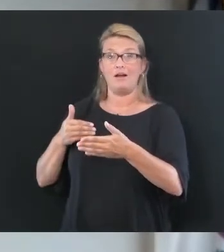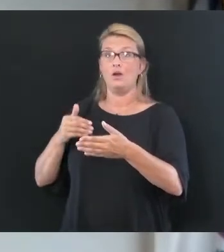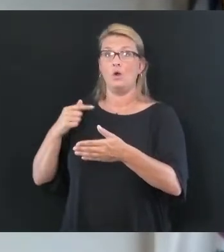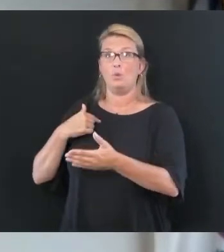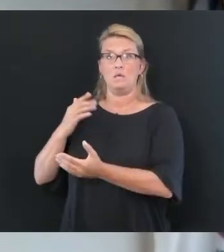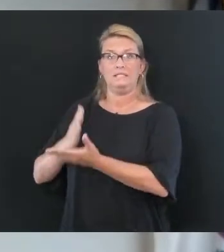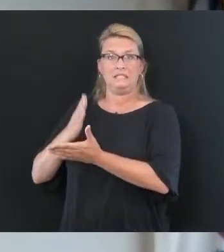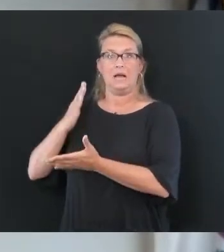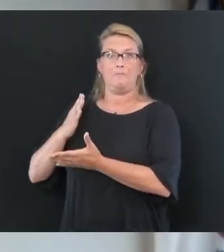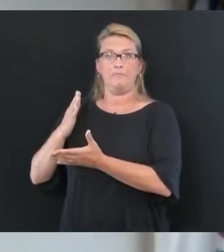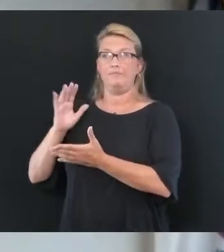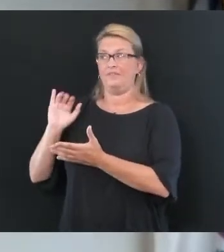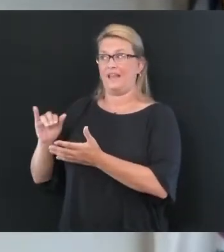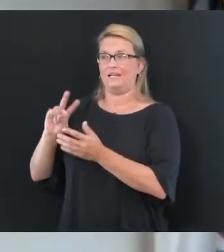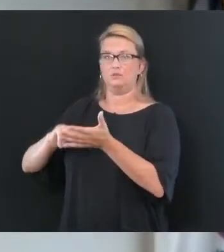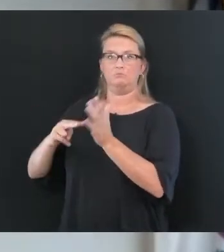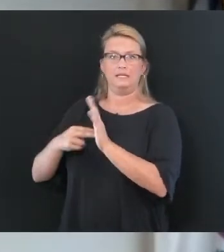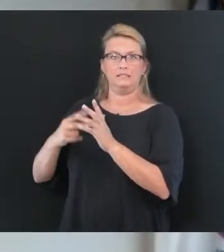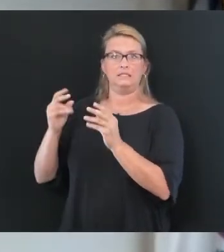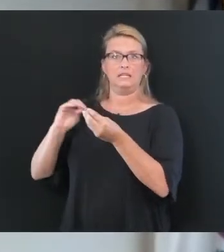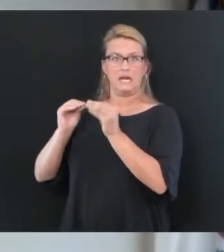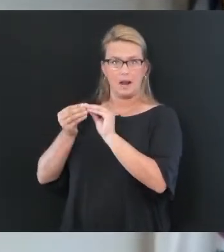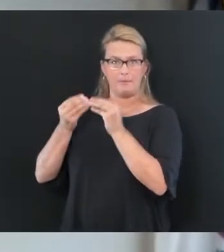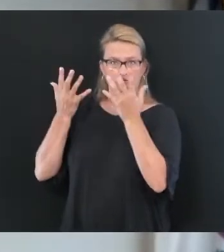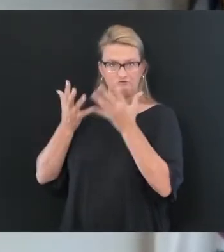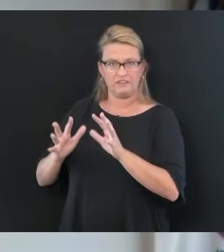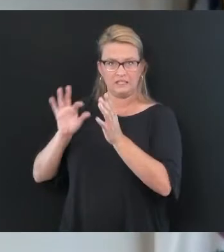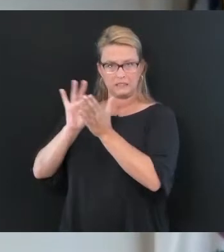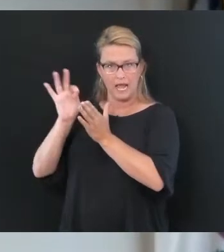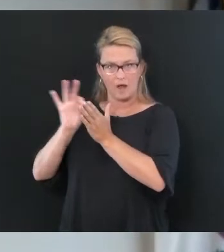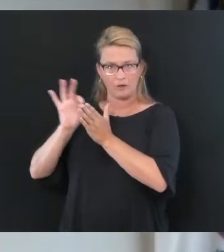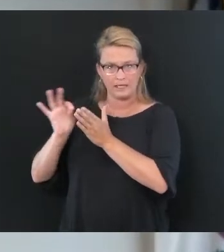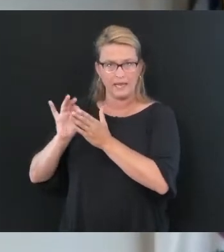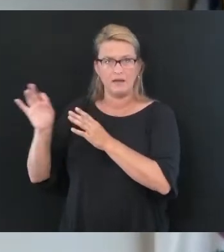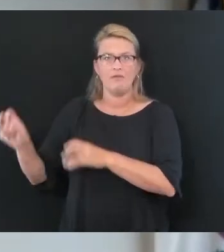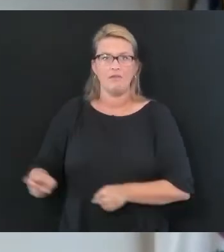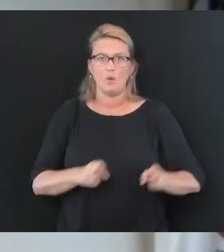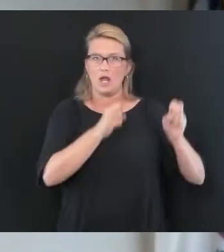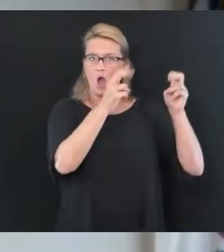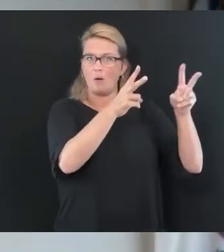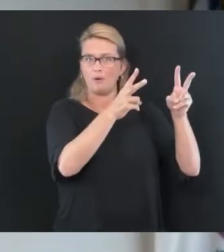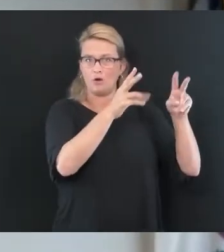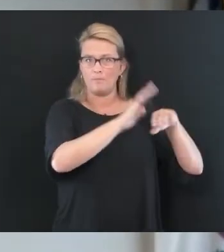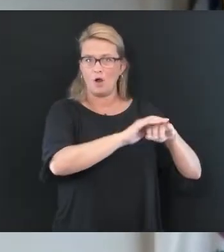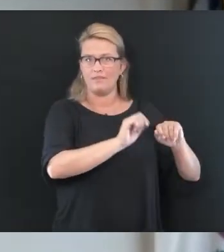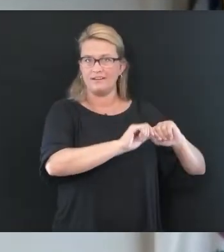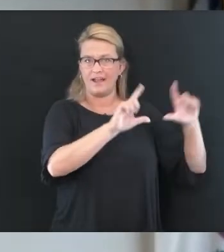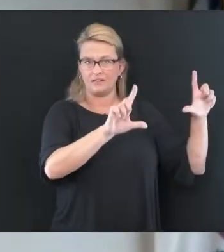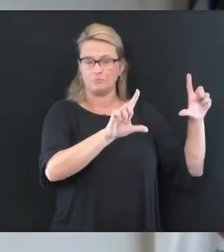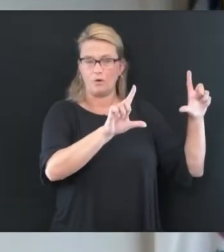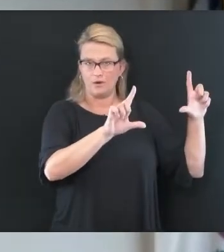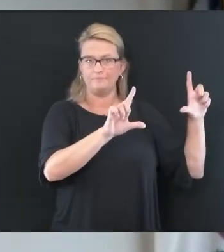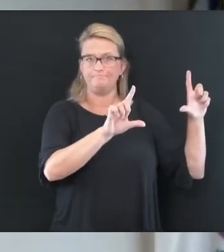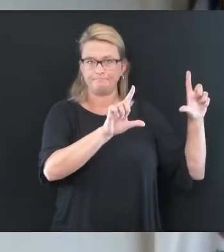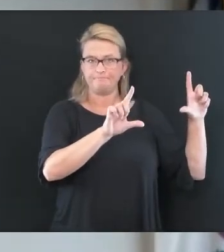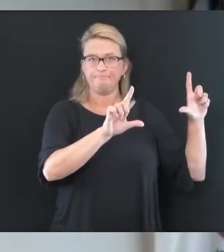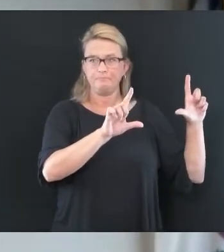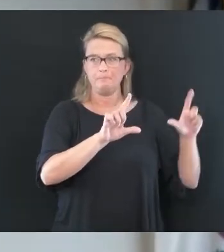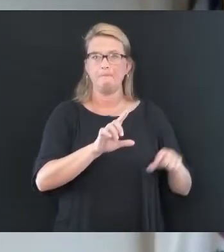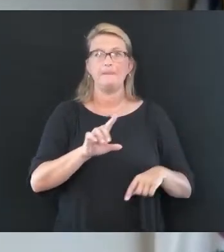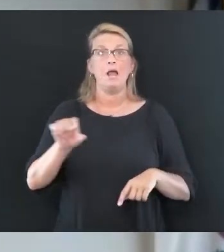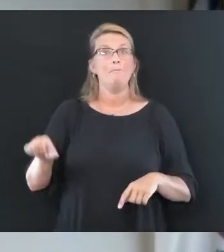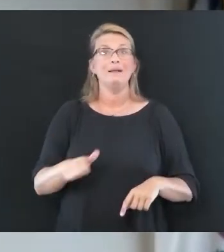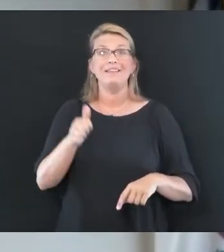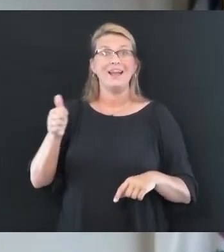completed and uploaded with the updates at 10 a.m. on the dashboard. But the other